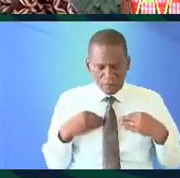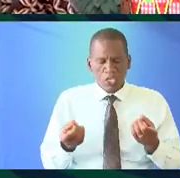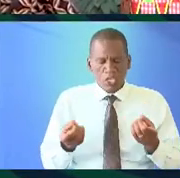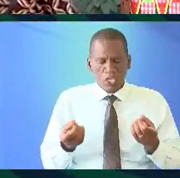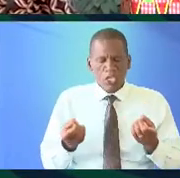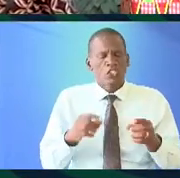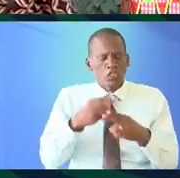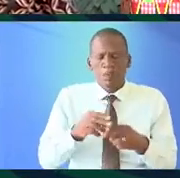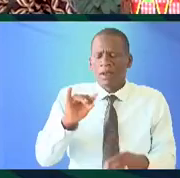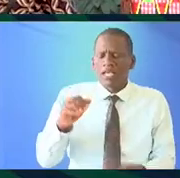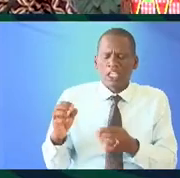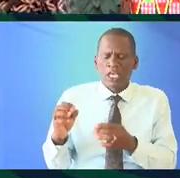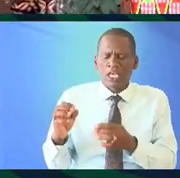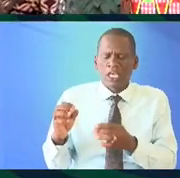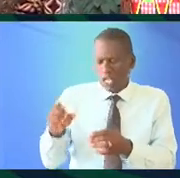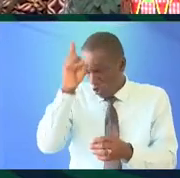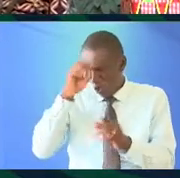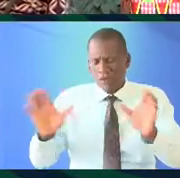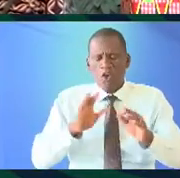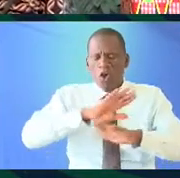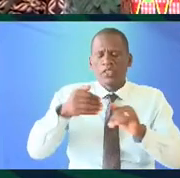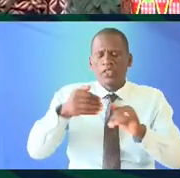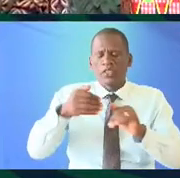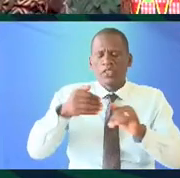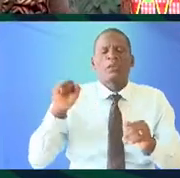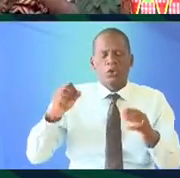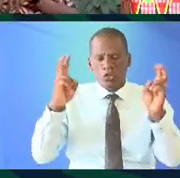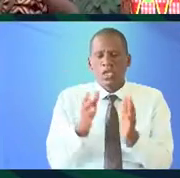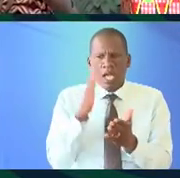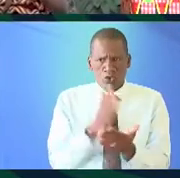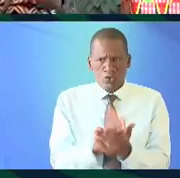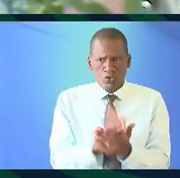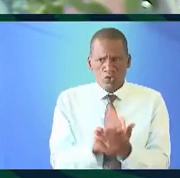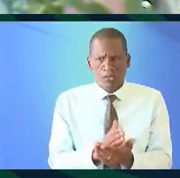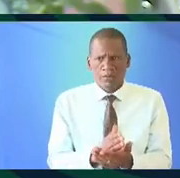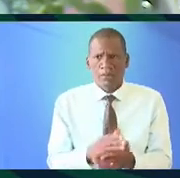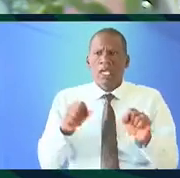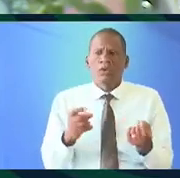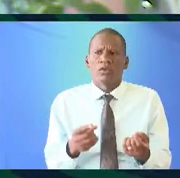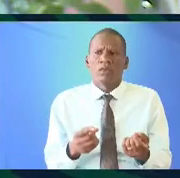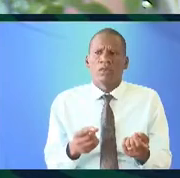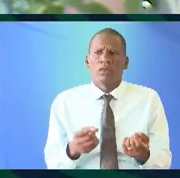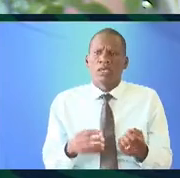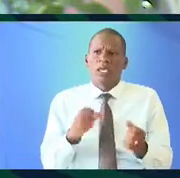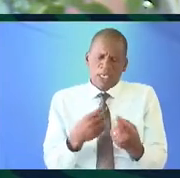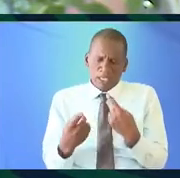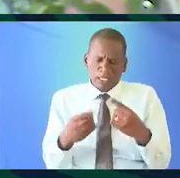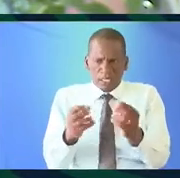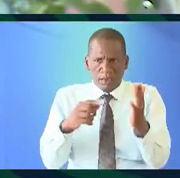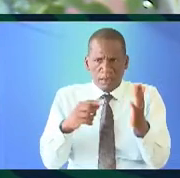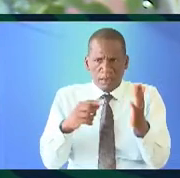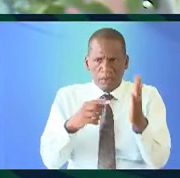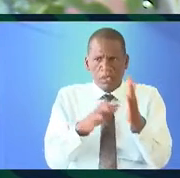it's not called indigenous by anybody so but these are all political issues and indeed they I cannot help but belabor the point